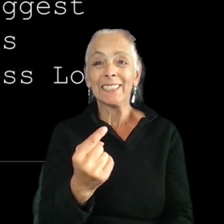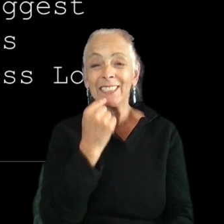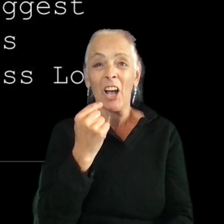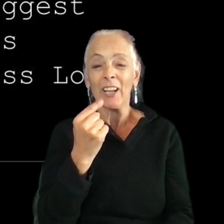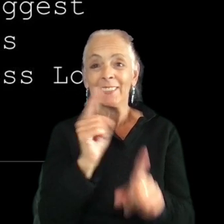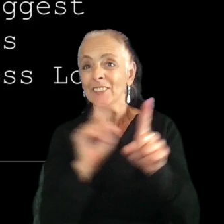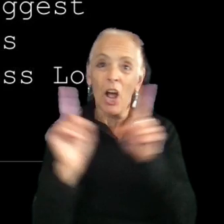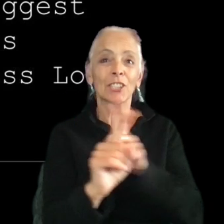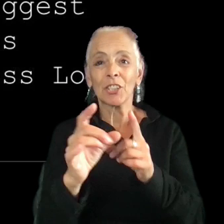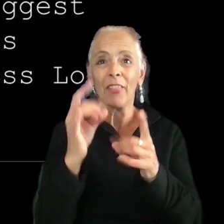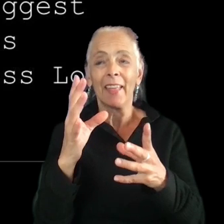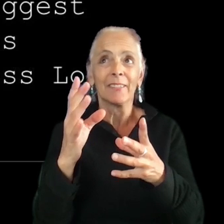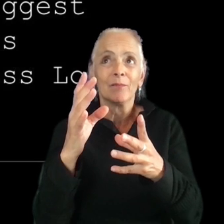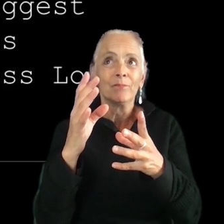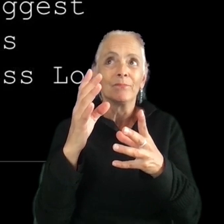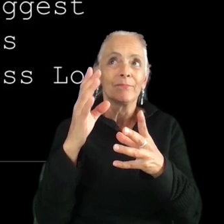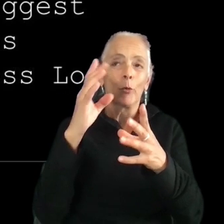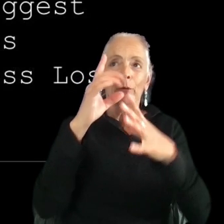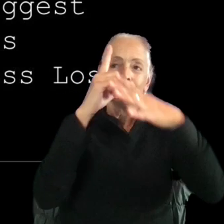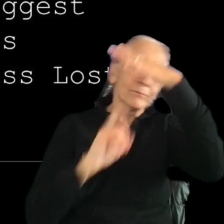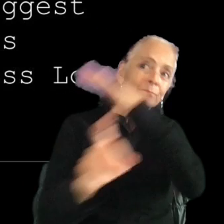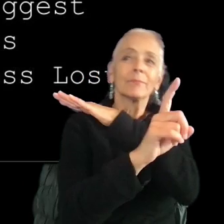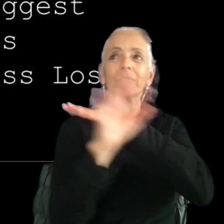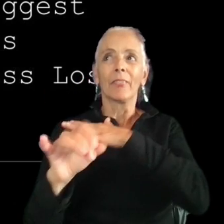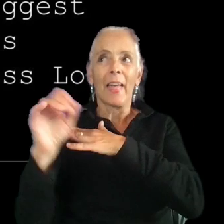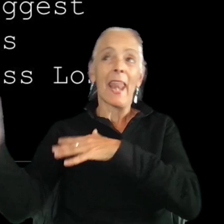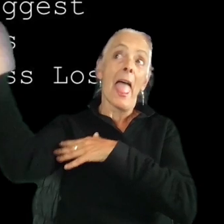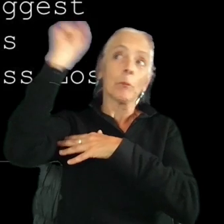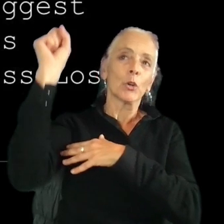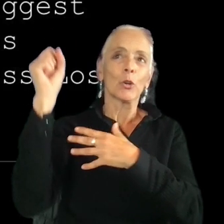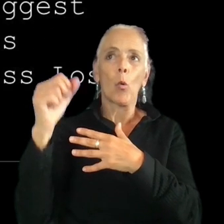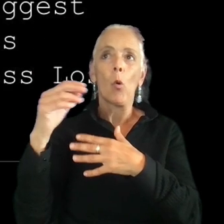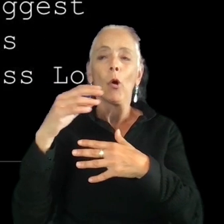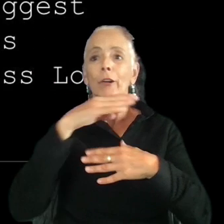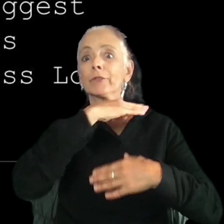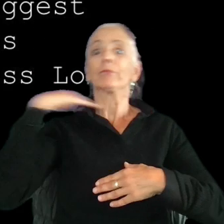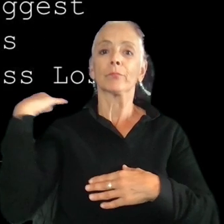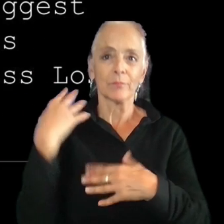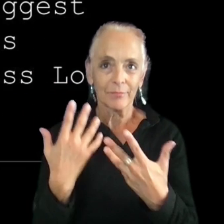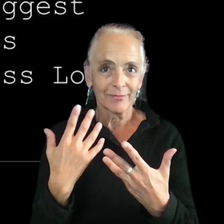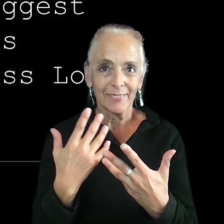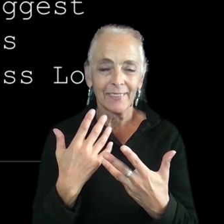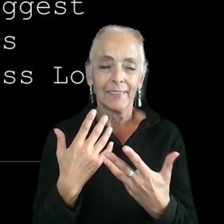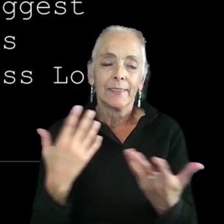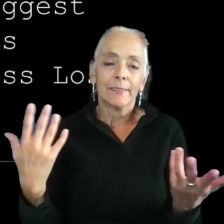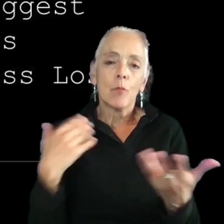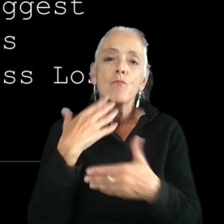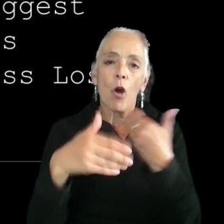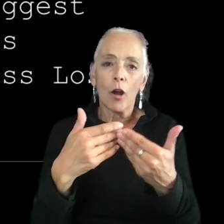massive hammer he's throwing at your head. Or maybe it's a chainsaw to your neck. Either way, it's progress lost.